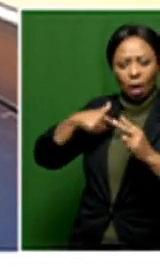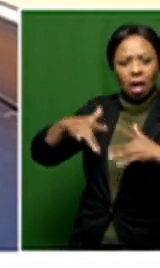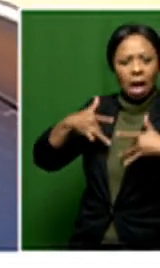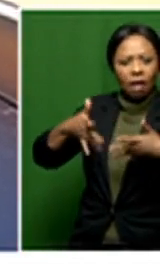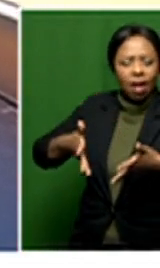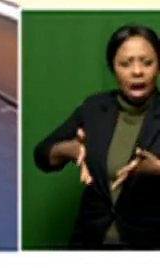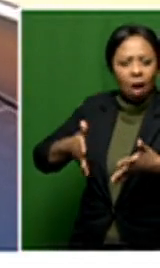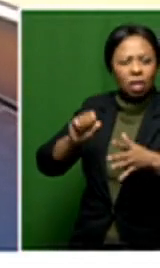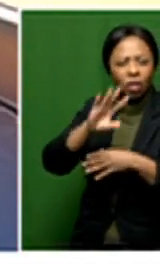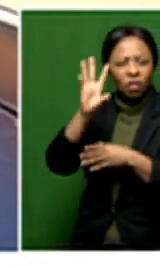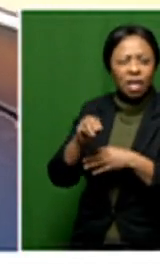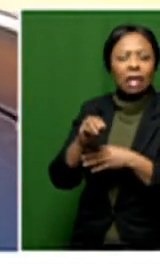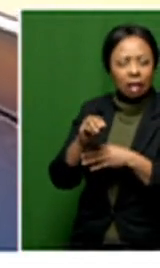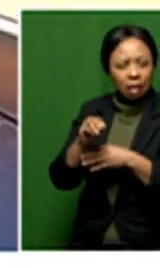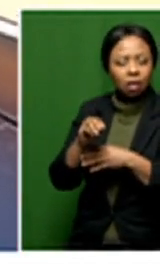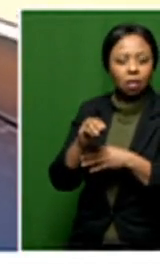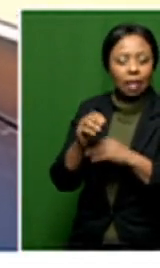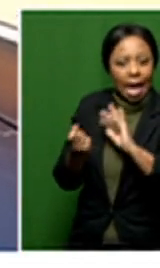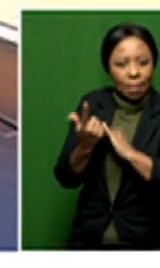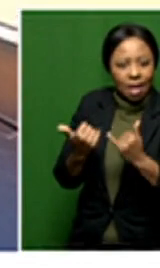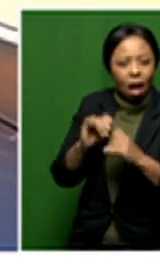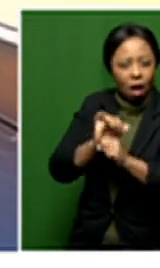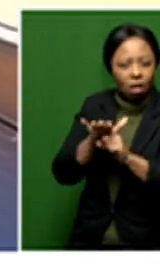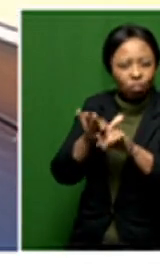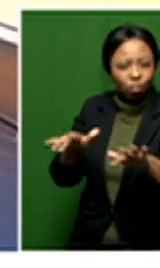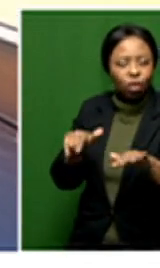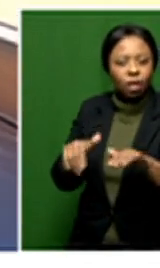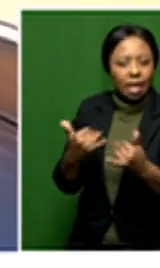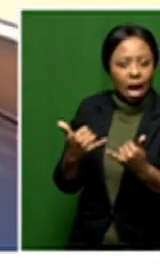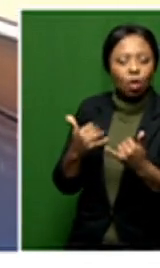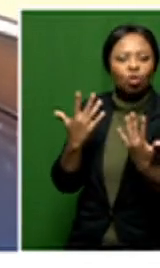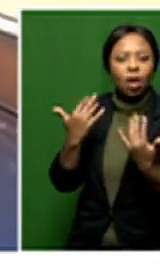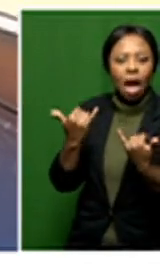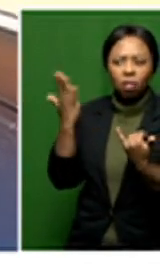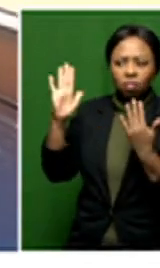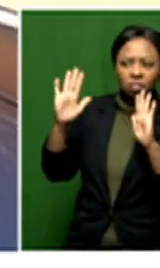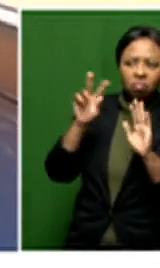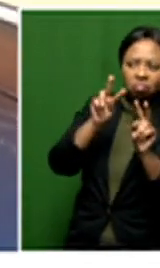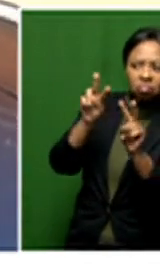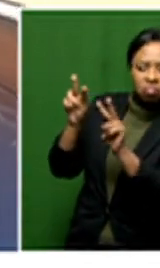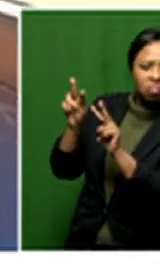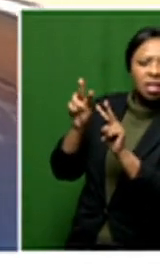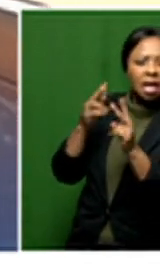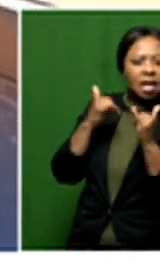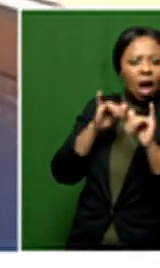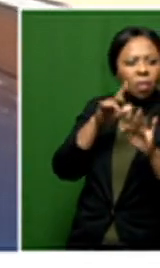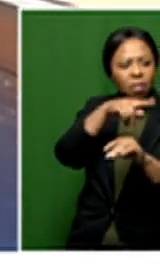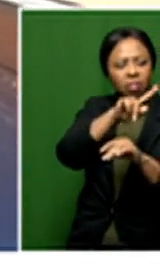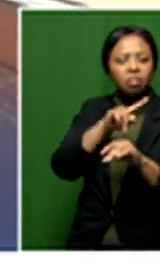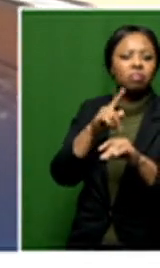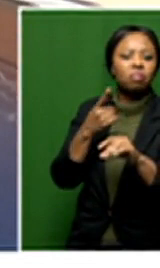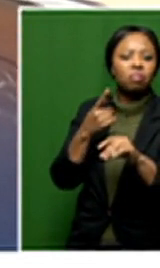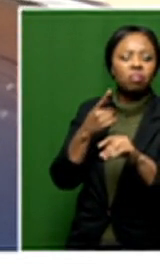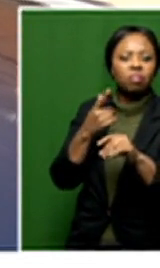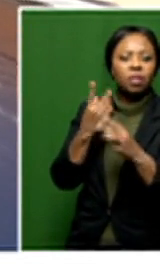Africa and the rest of the world are going through the most. So after viewing this exhibition, what are the kinds of conversations that you're hoping